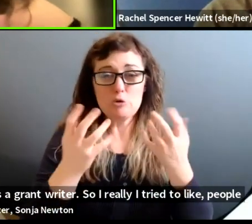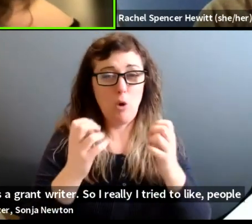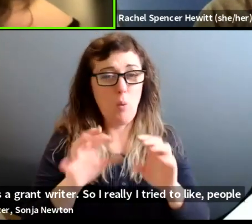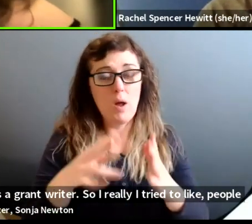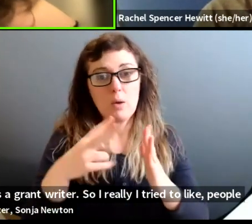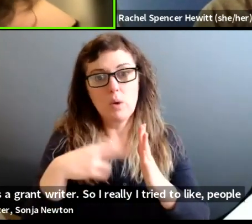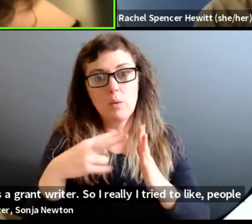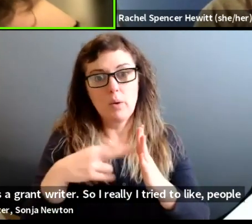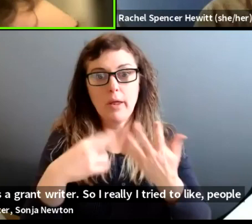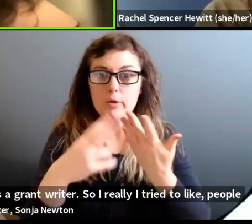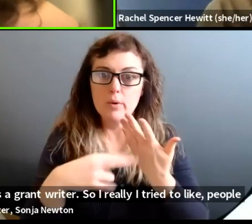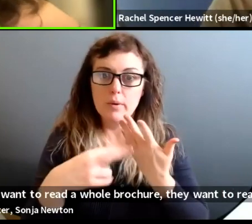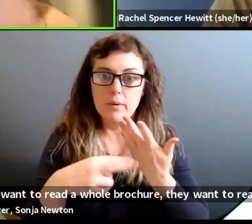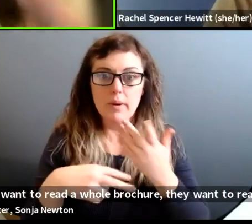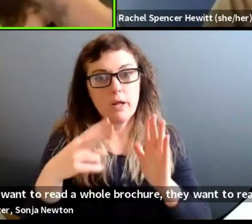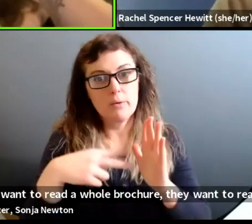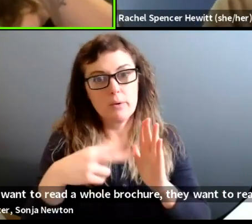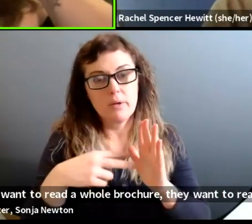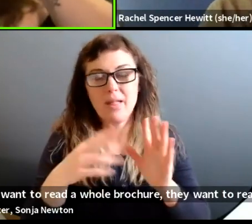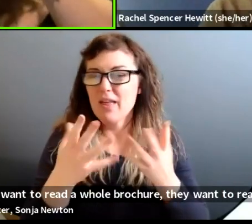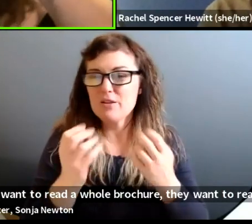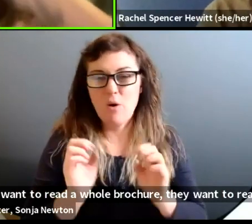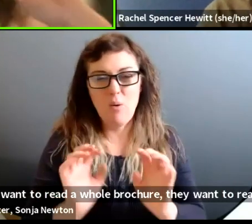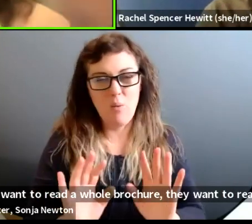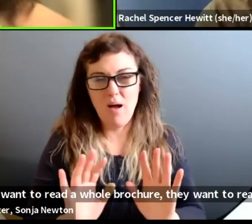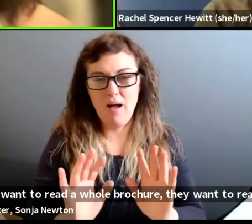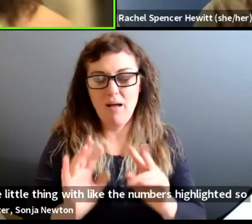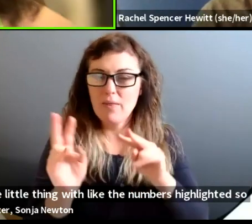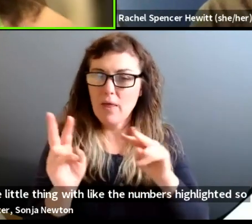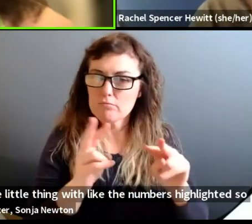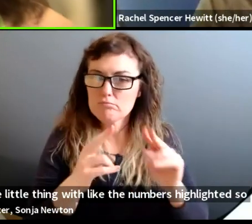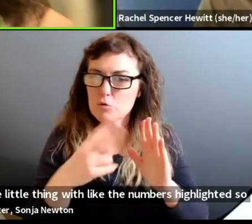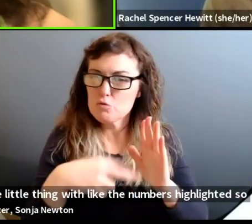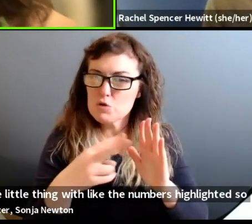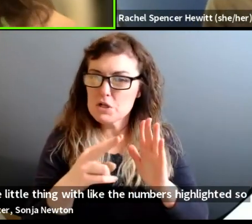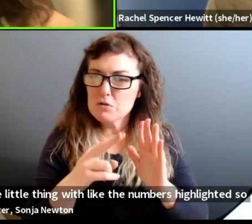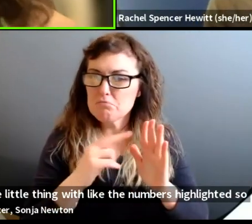one little thing with like the numbers highlighted so they, they can skim it.